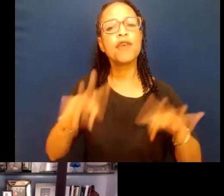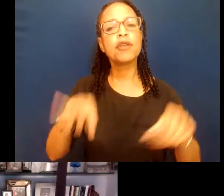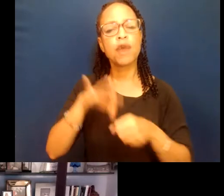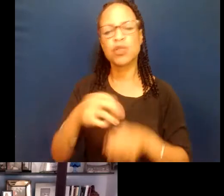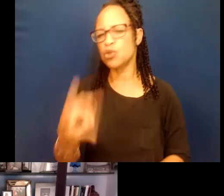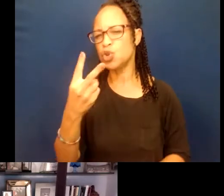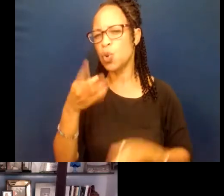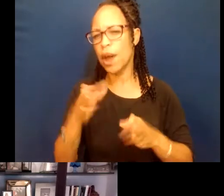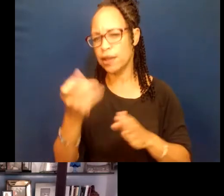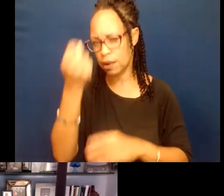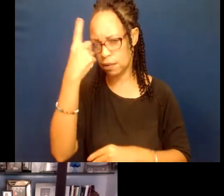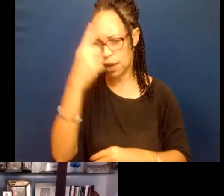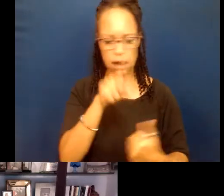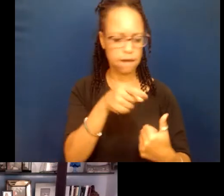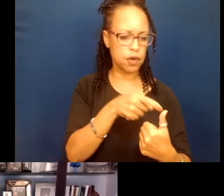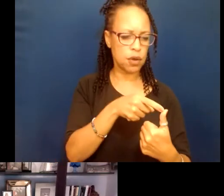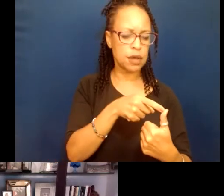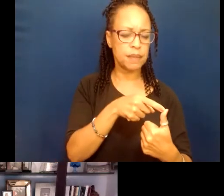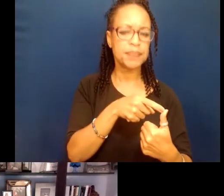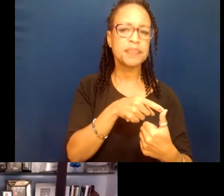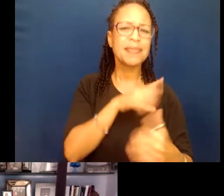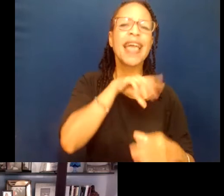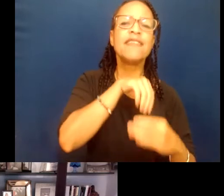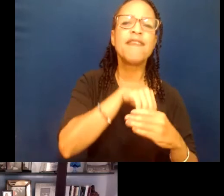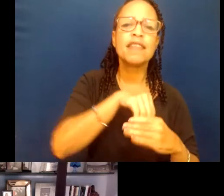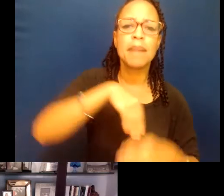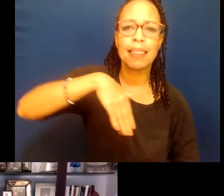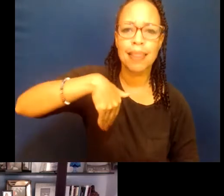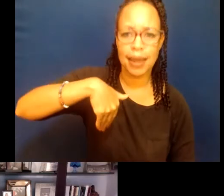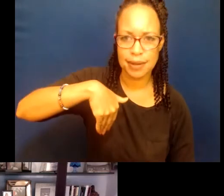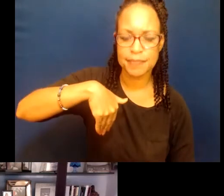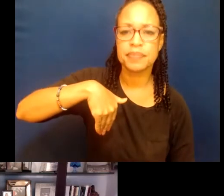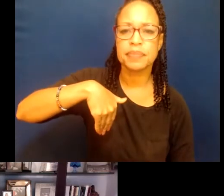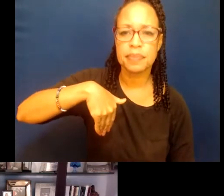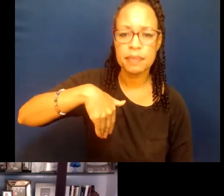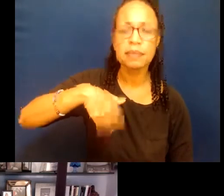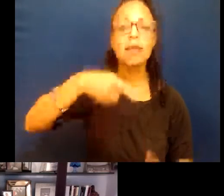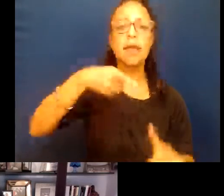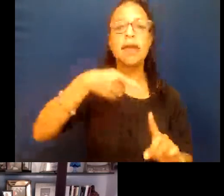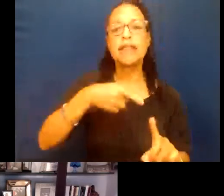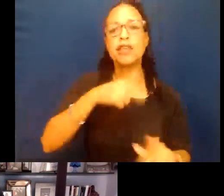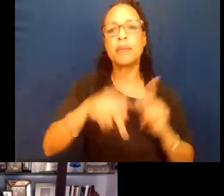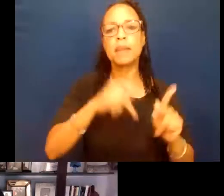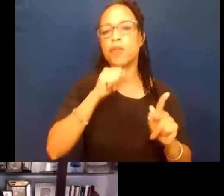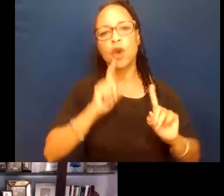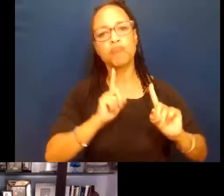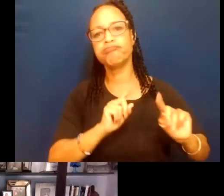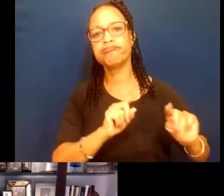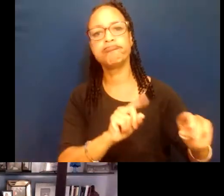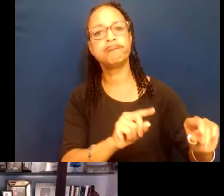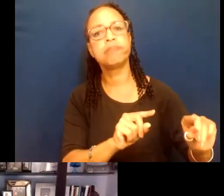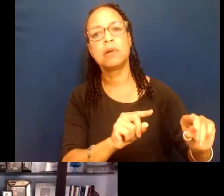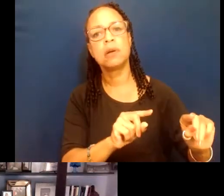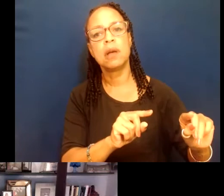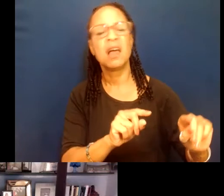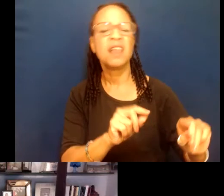this. One, there's late investment. These voters are not top of mind, particularly low propensity voters who are not in the universe of